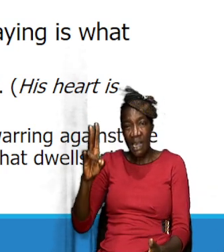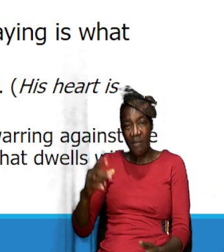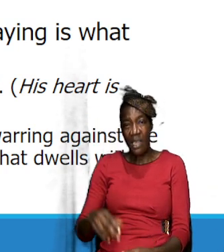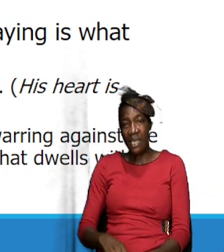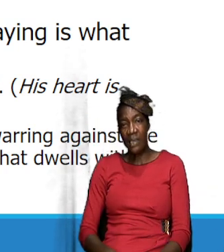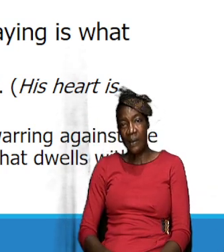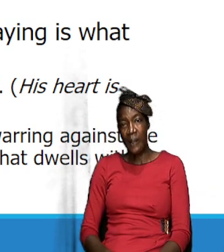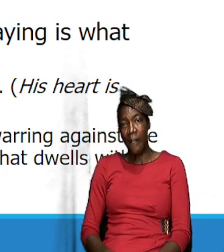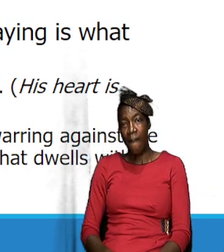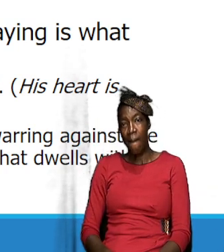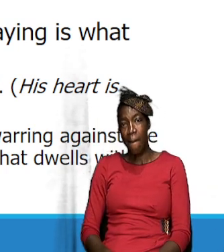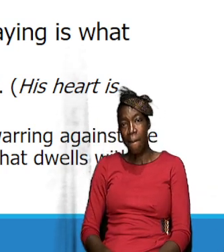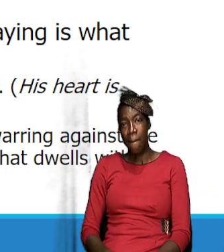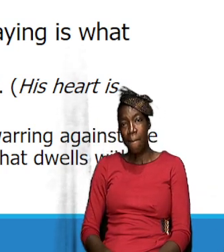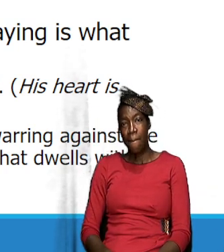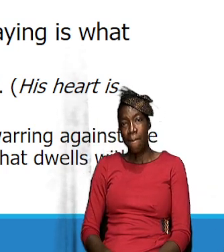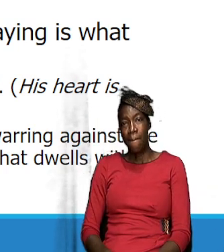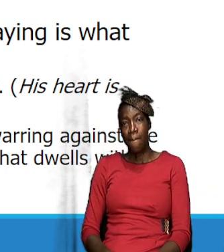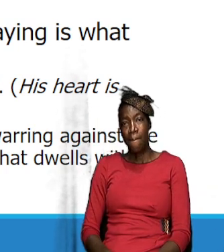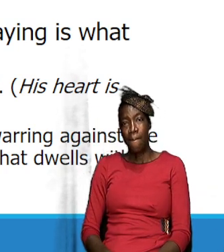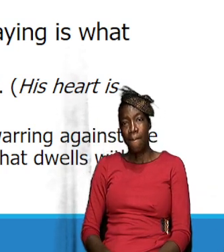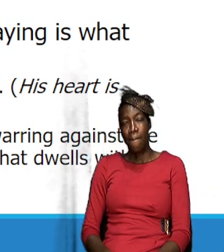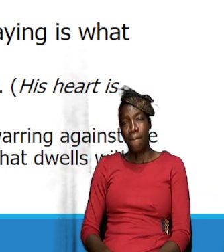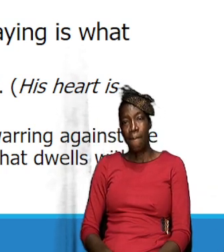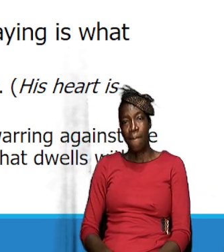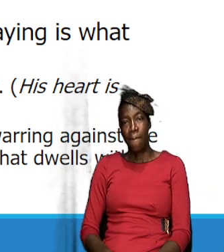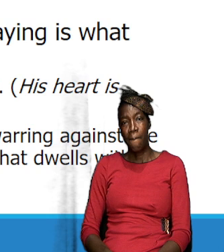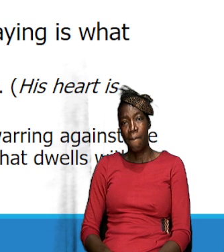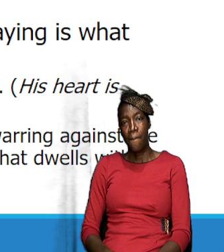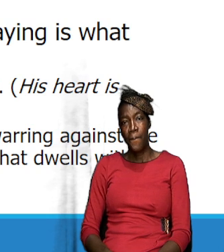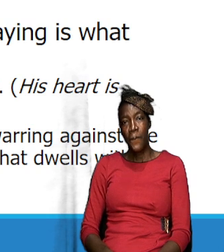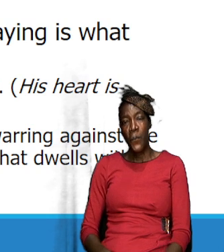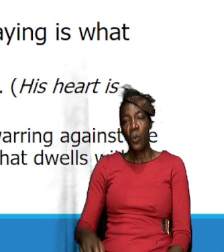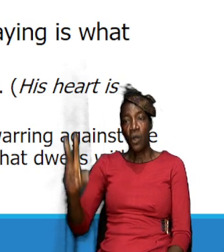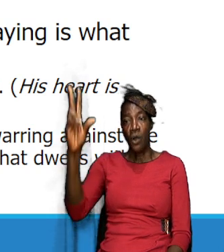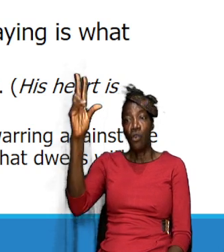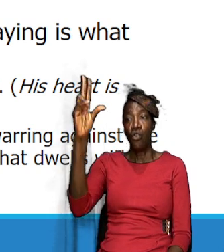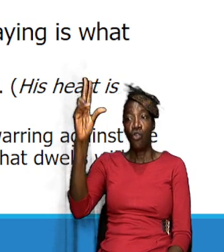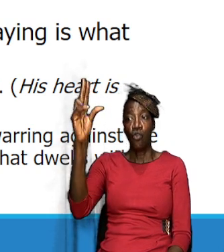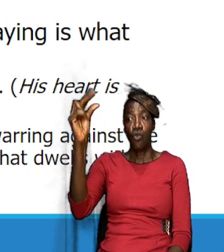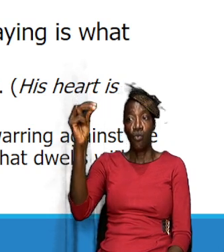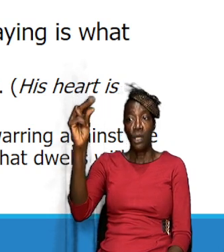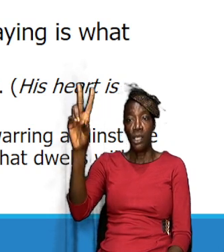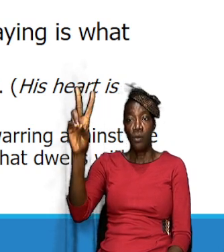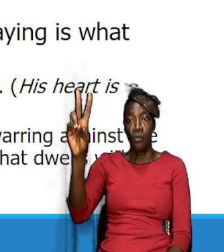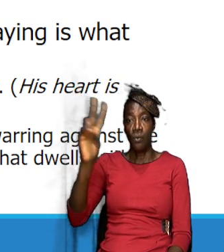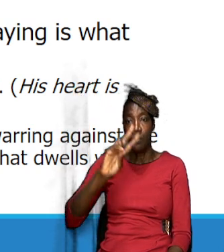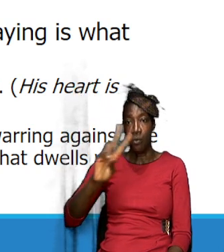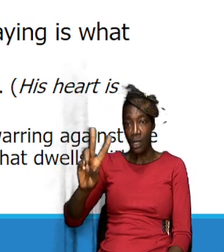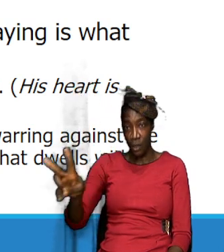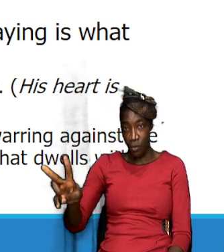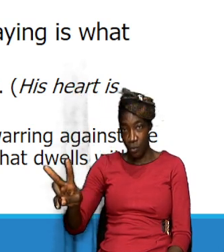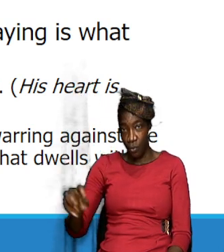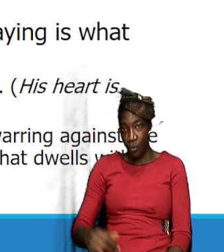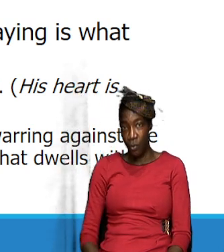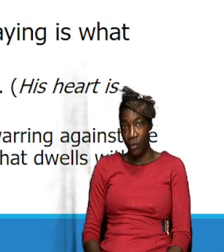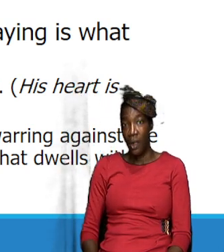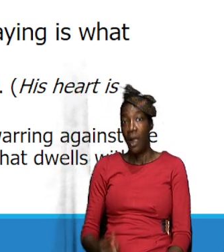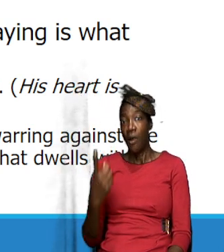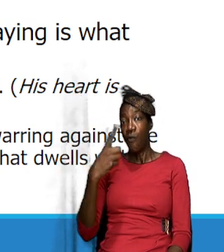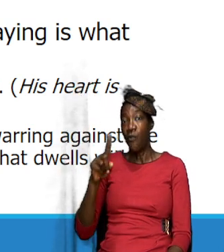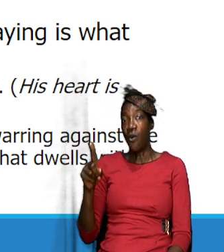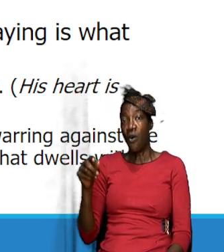sort if we look at Romans 7 verse 22 the Bible says Paul says for in